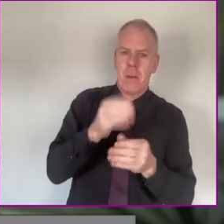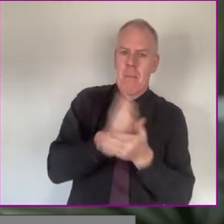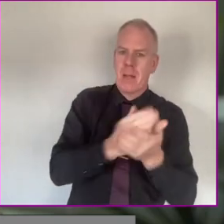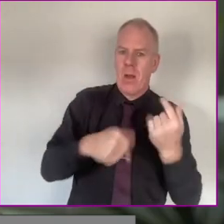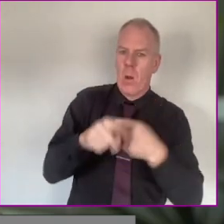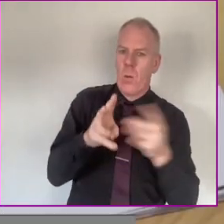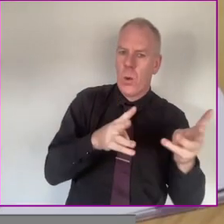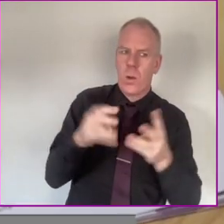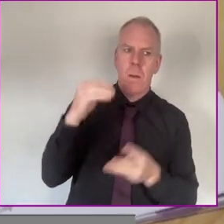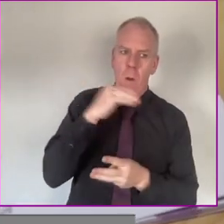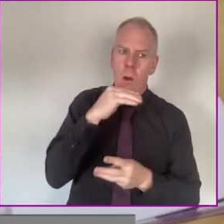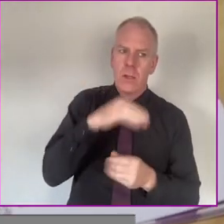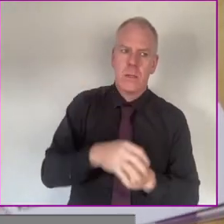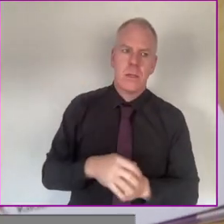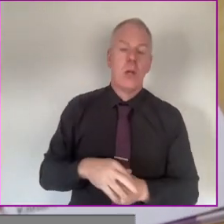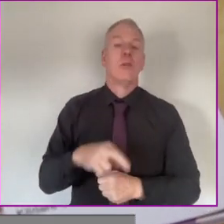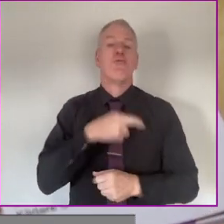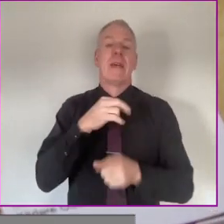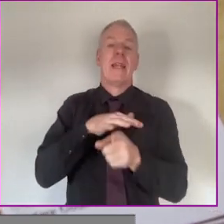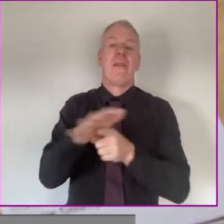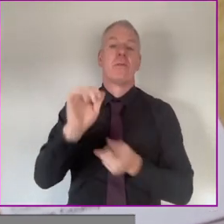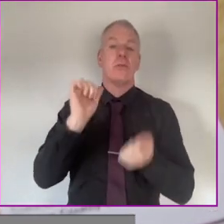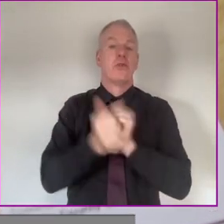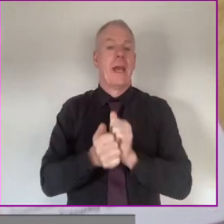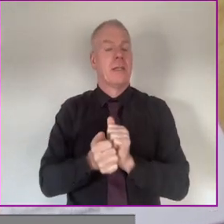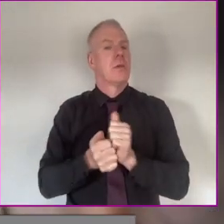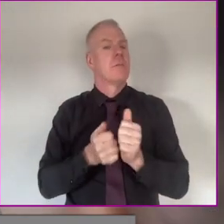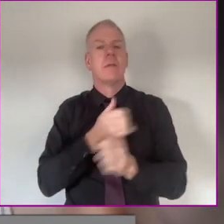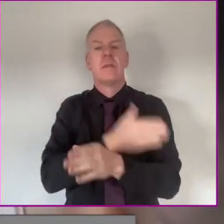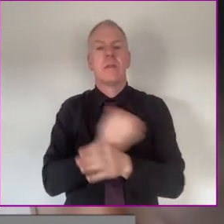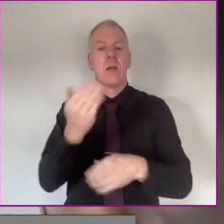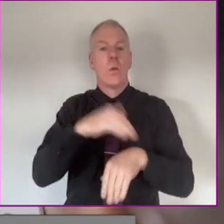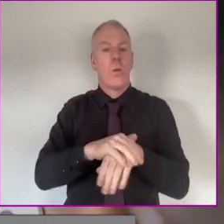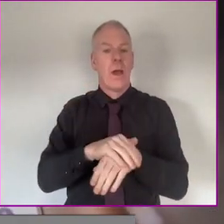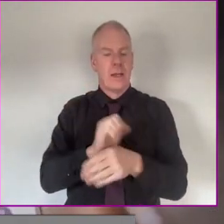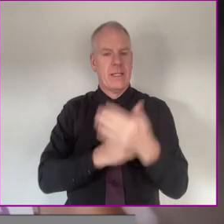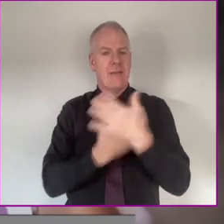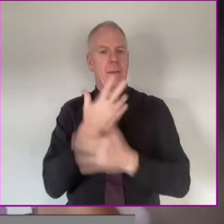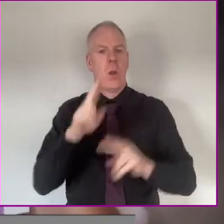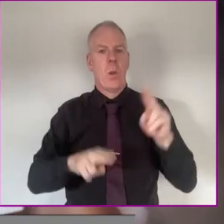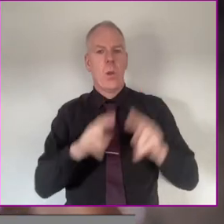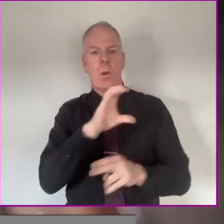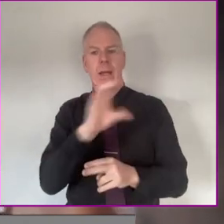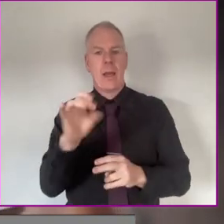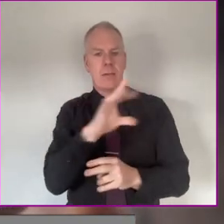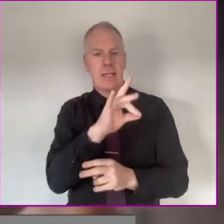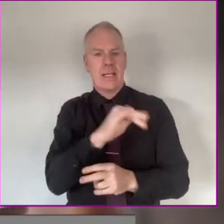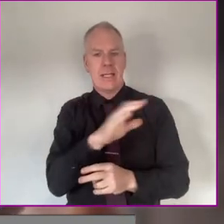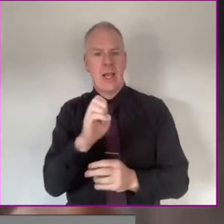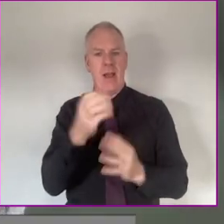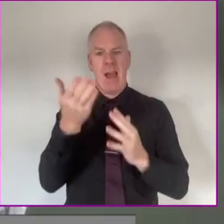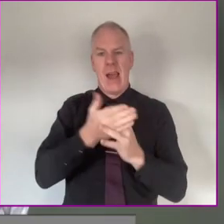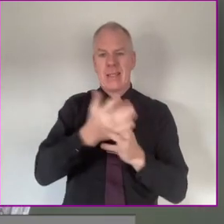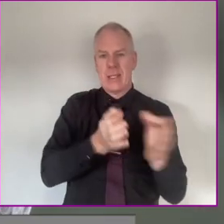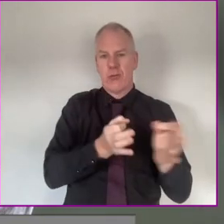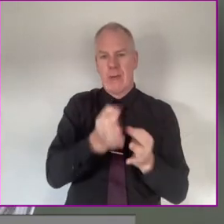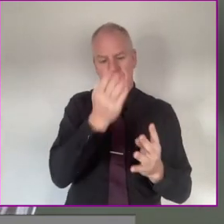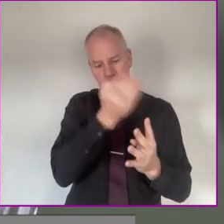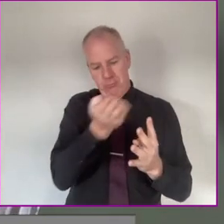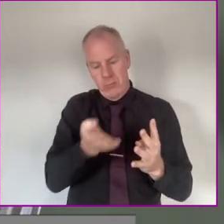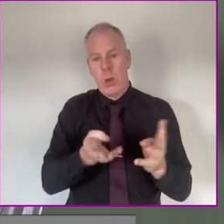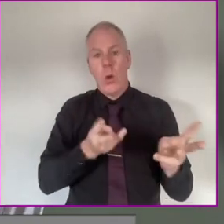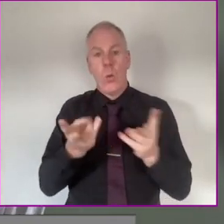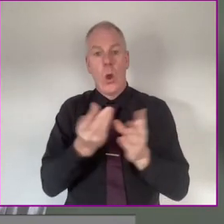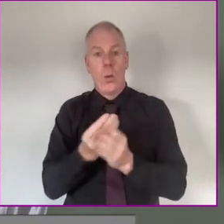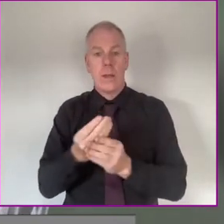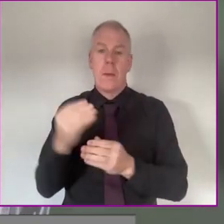central to this work. The real catalyst for change in our journey started with the development of the County Kildare Access Strategy.